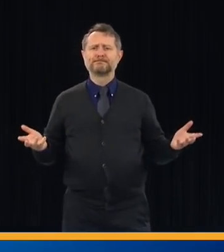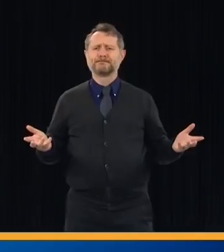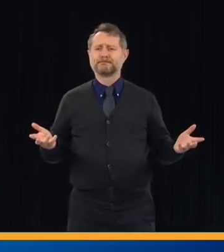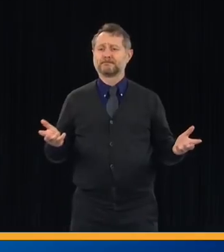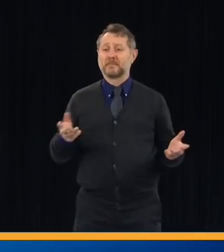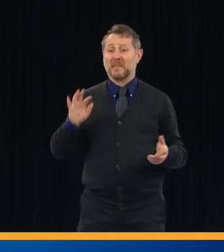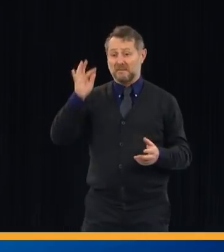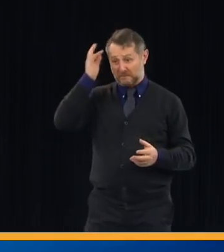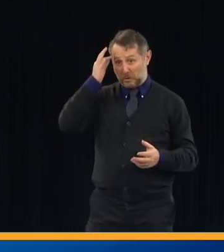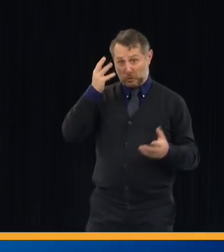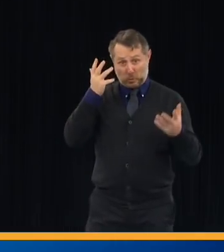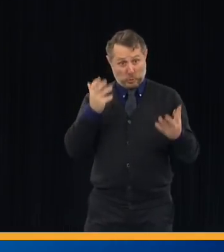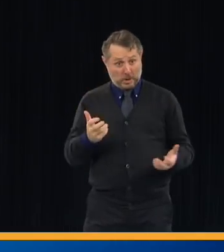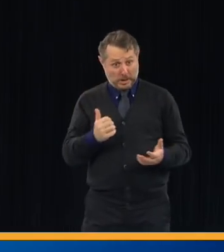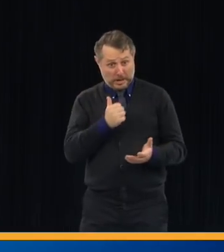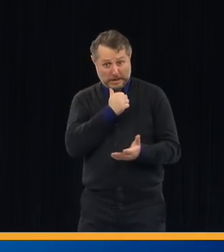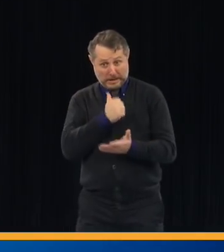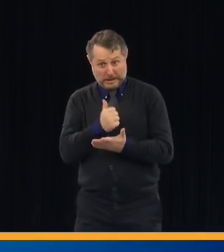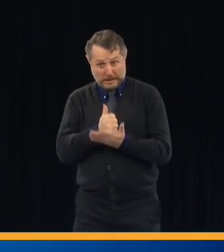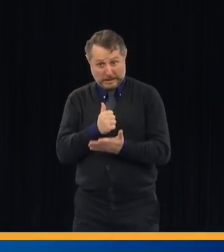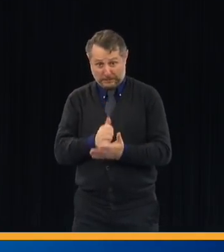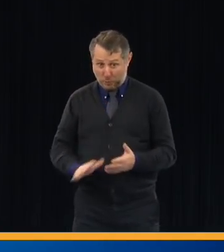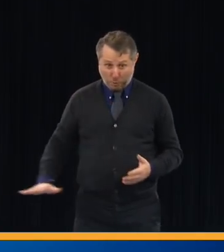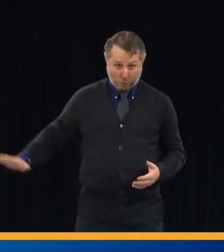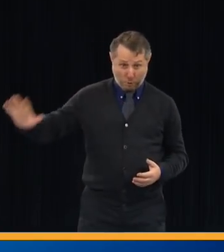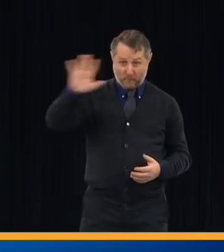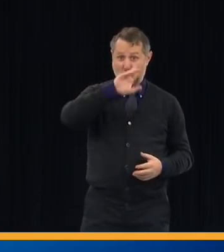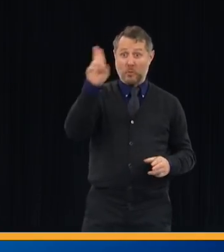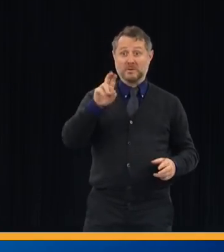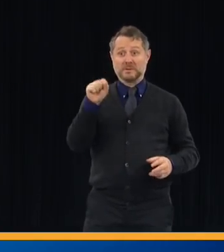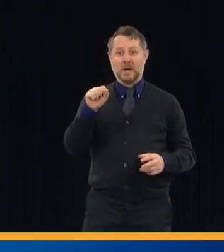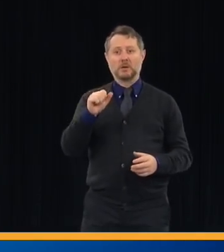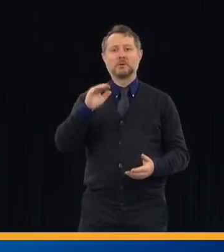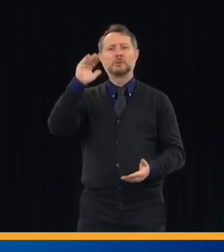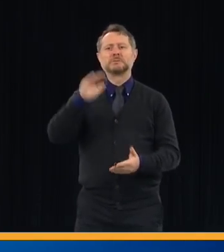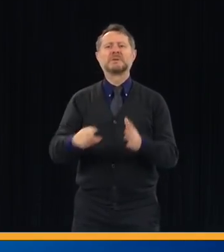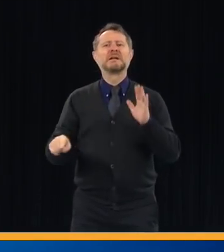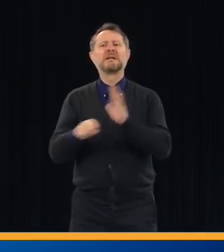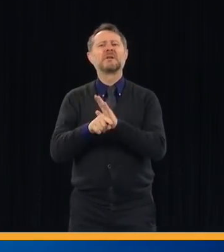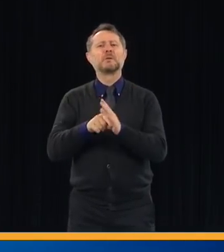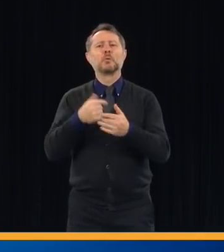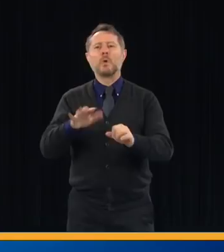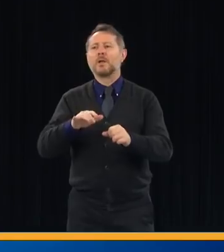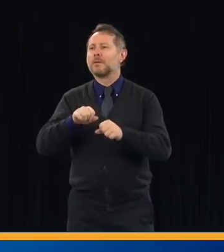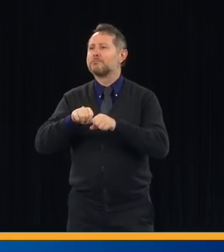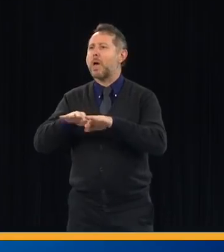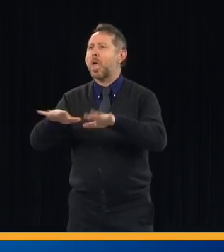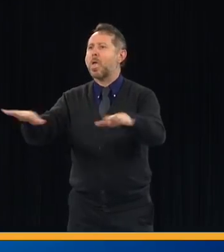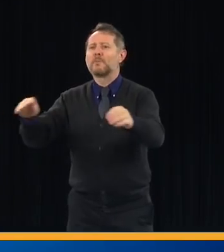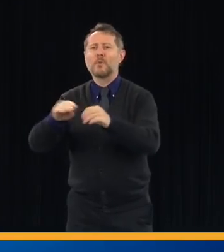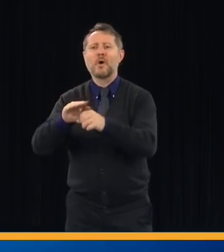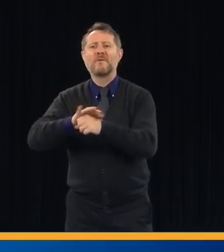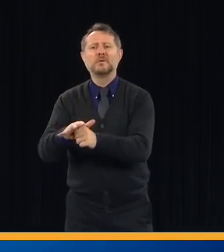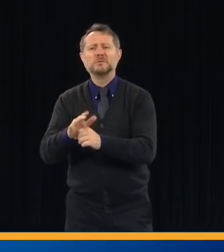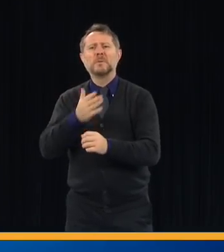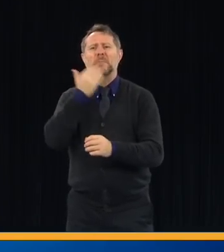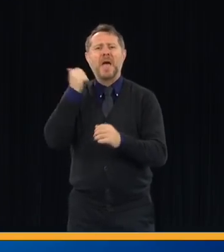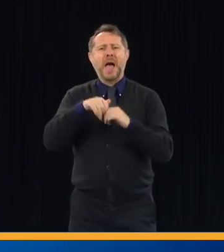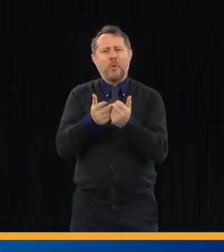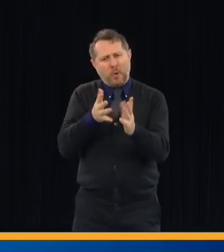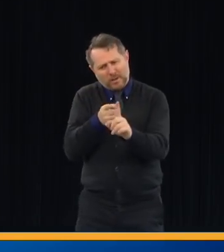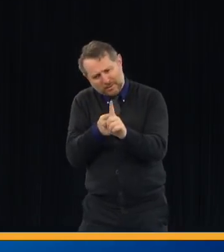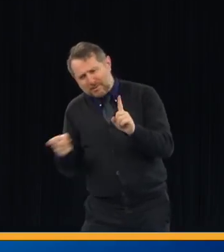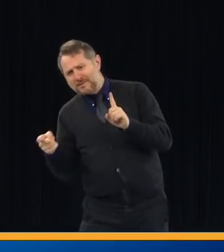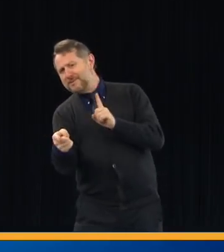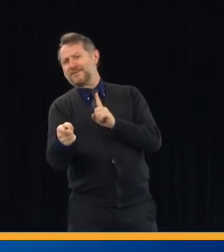to correct the devastation of the virus. We then correct the devastation of the virus. Not everything has to be an